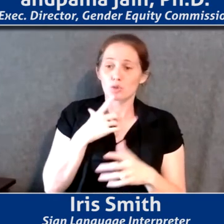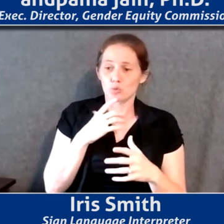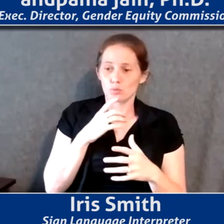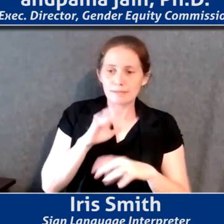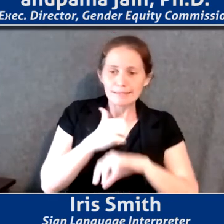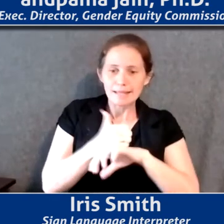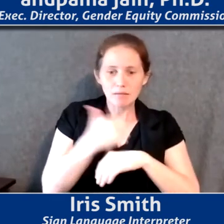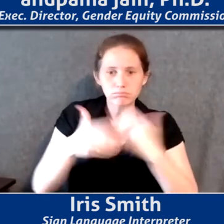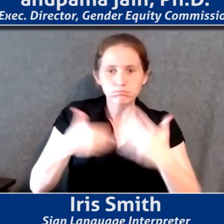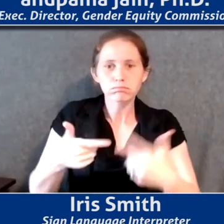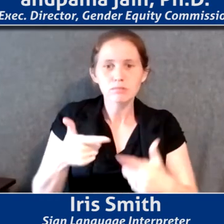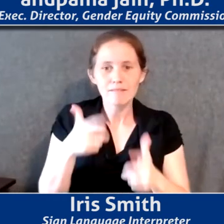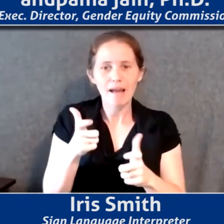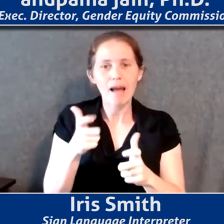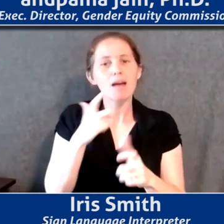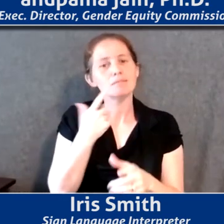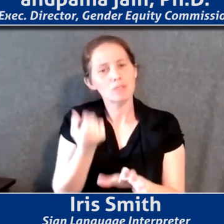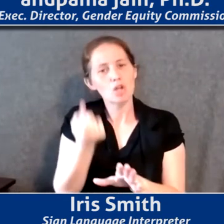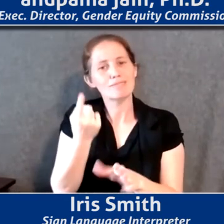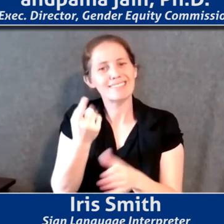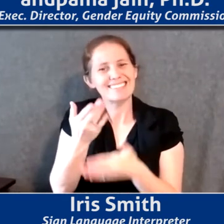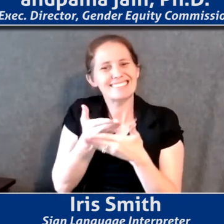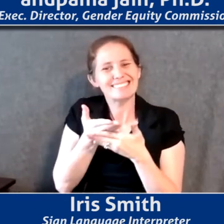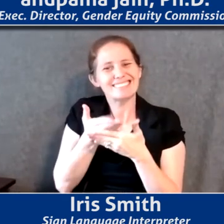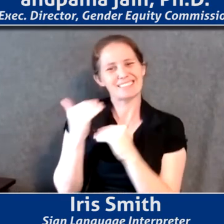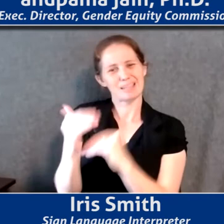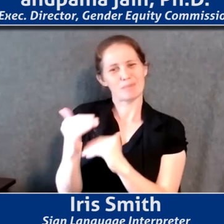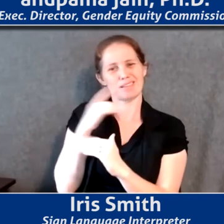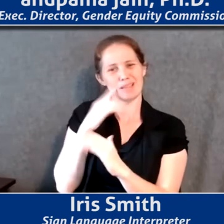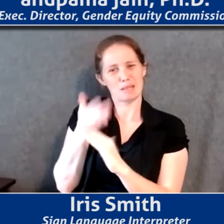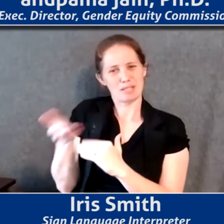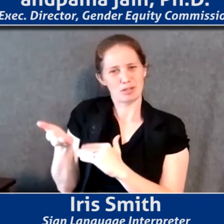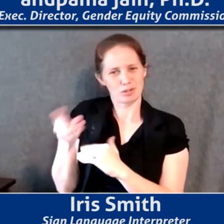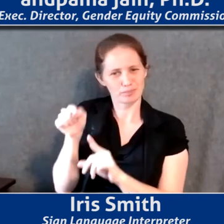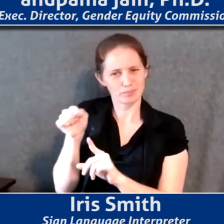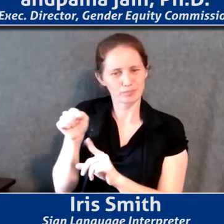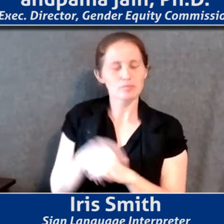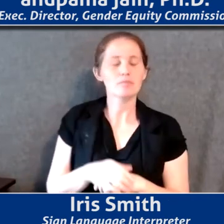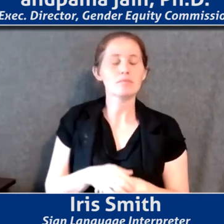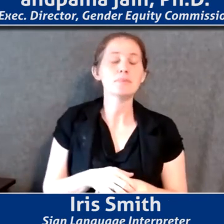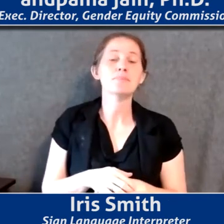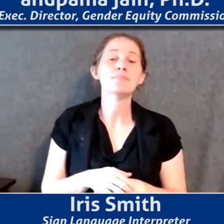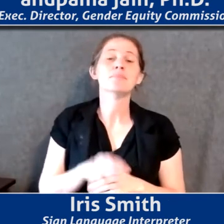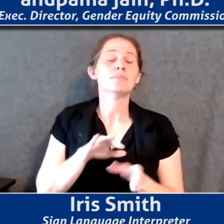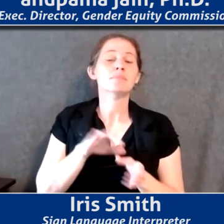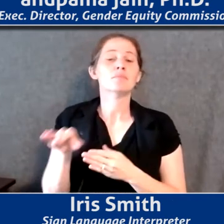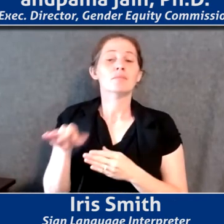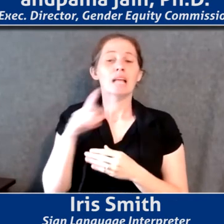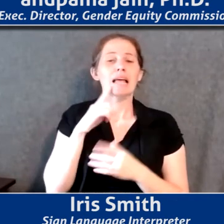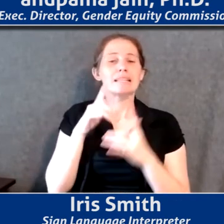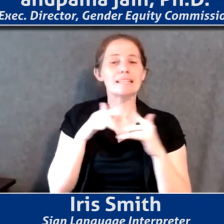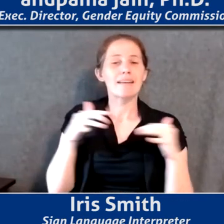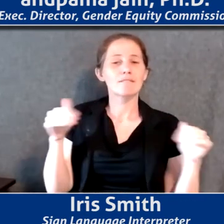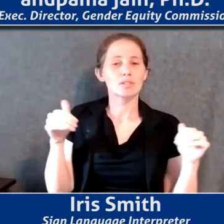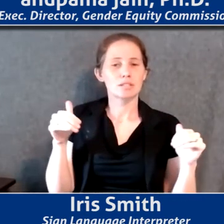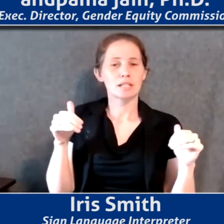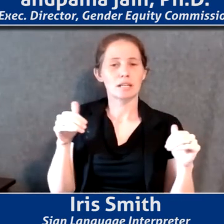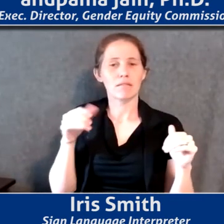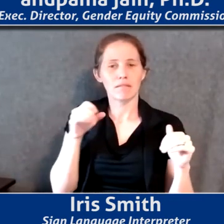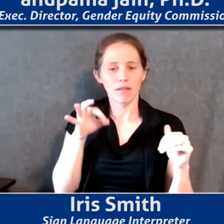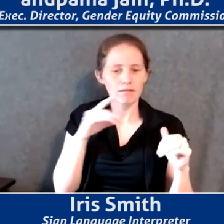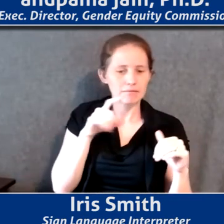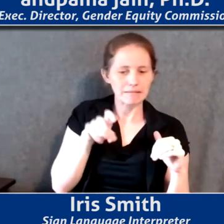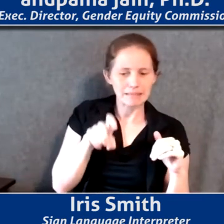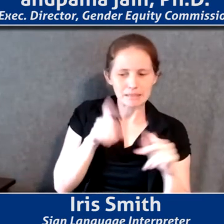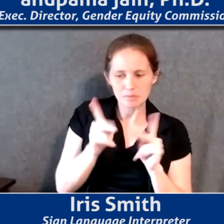quickly, we do have also those material limitations. But then what are the diversity of needs that